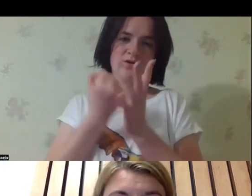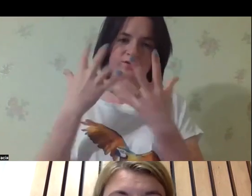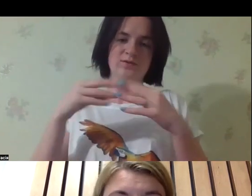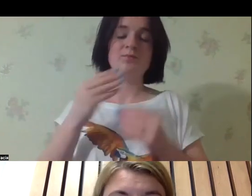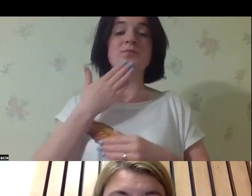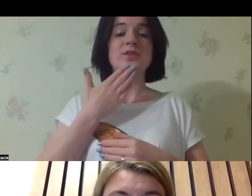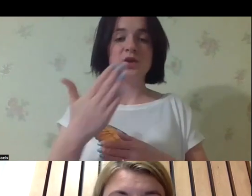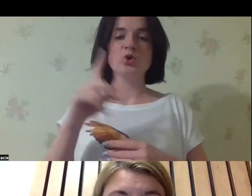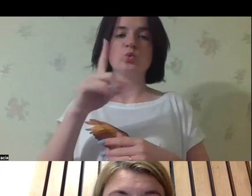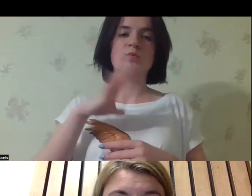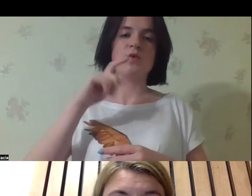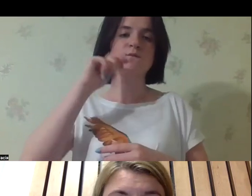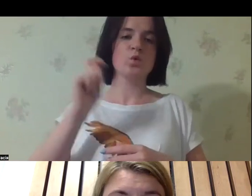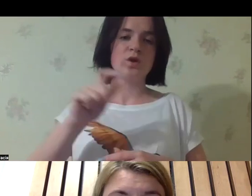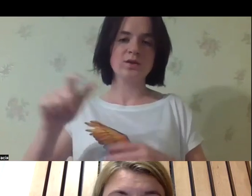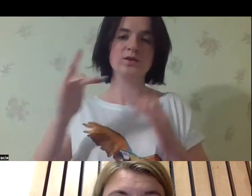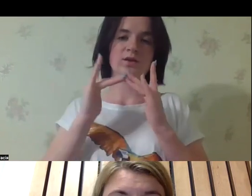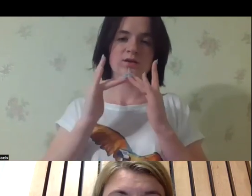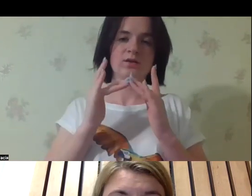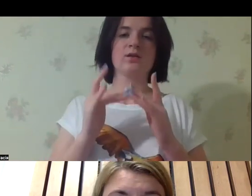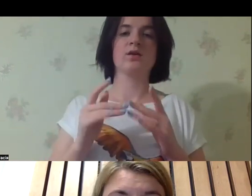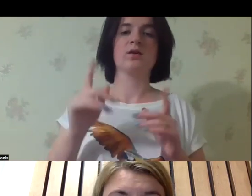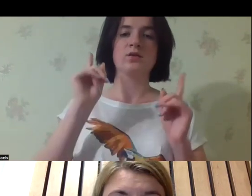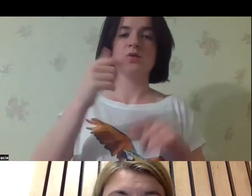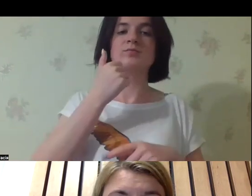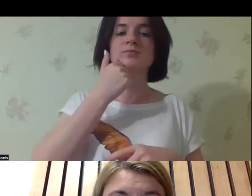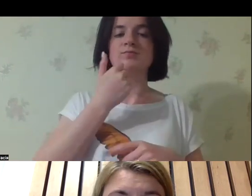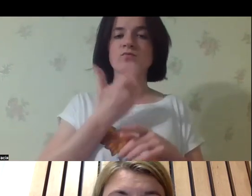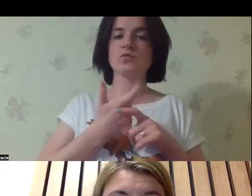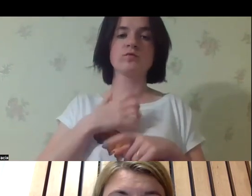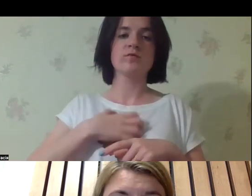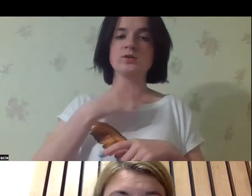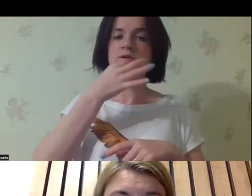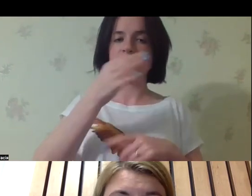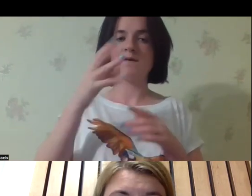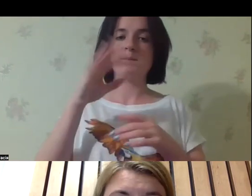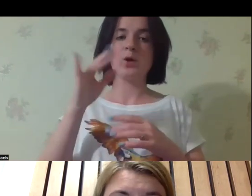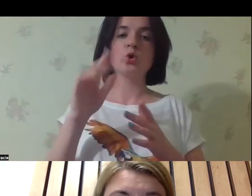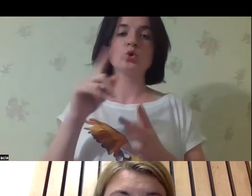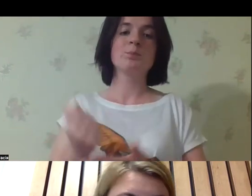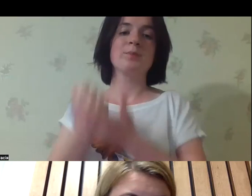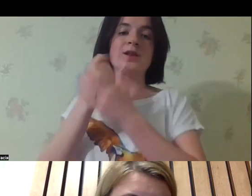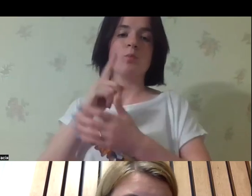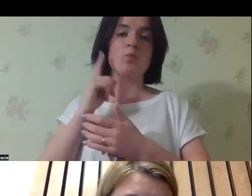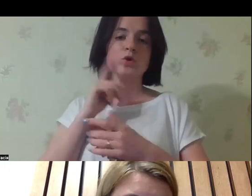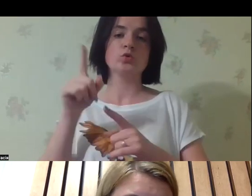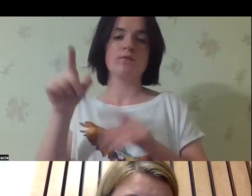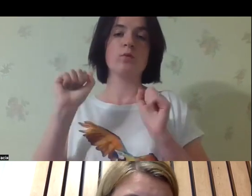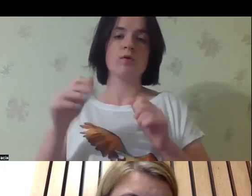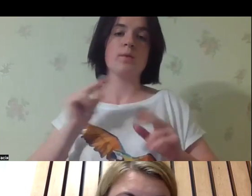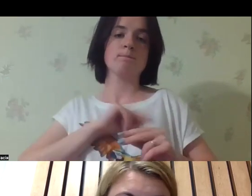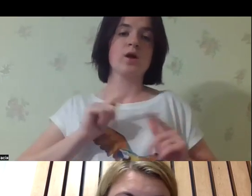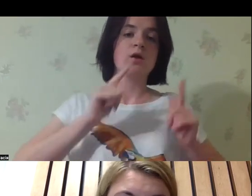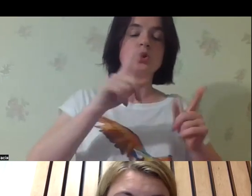is not life. Thank you. It's very important not to have the Ukrainian people in the institutions. And what is very